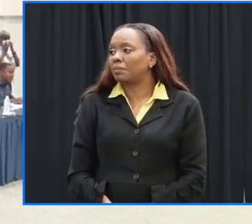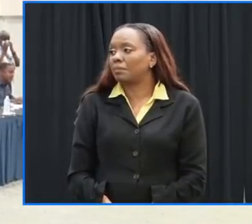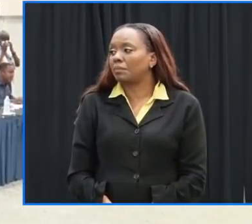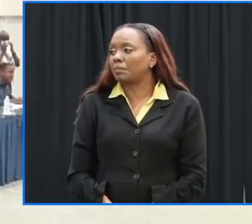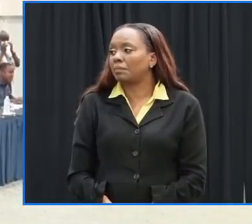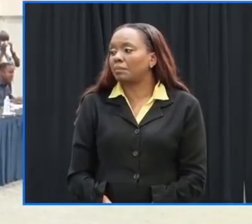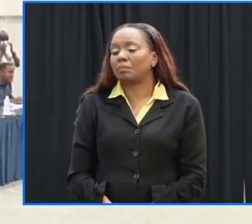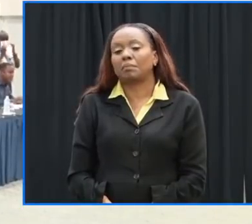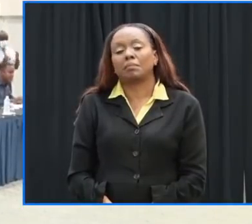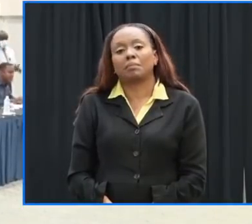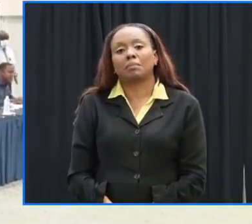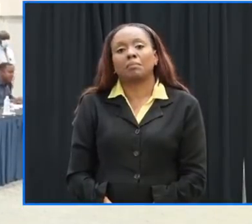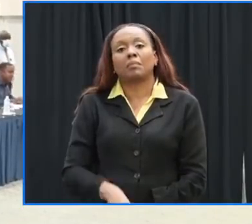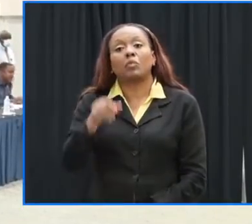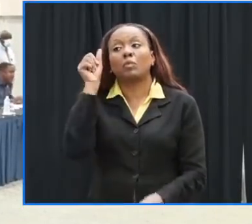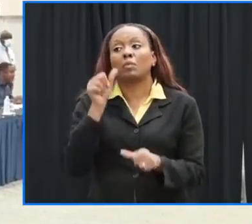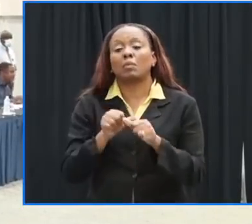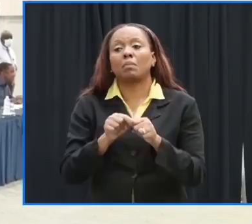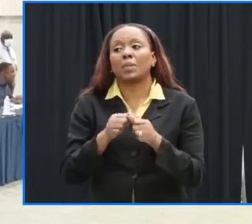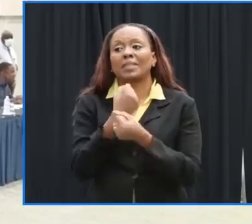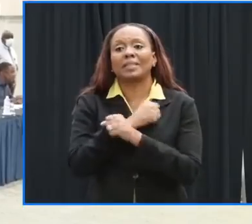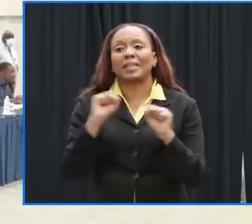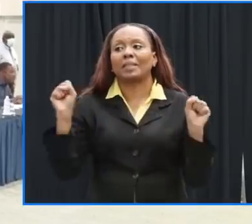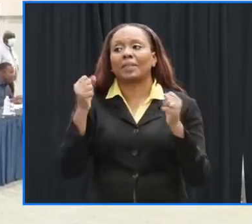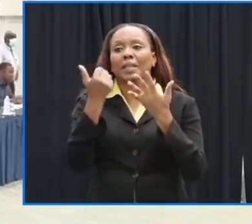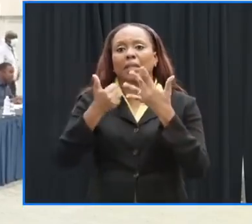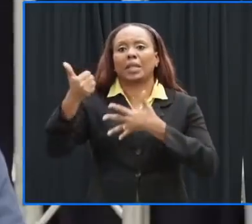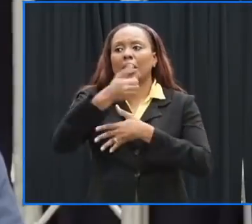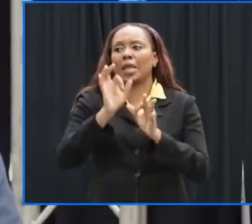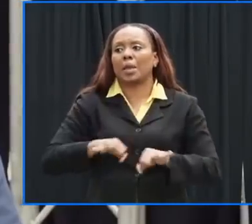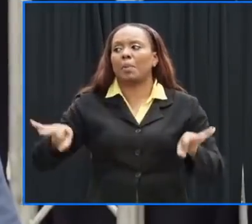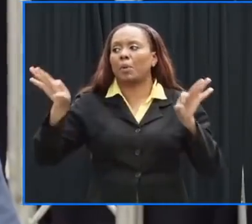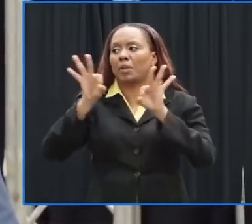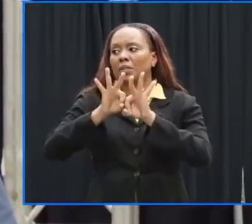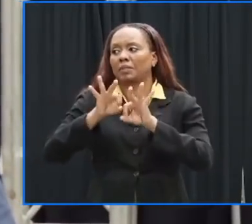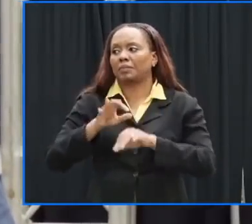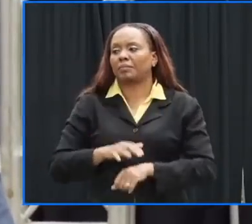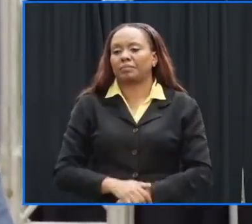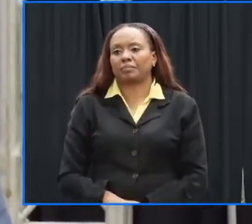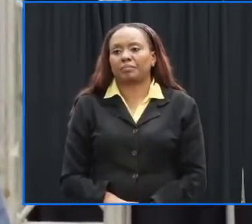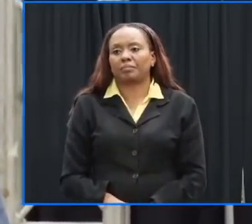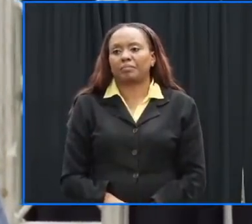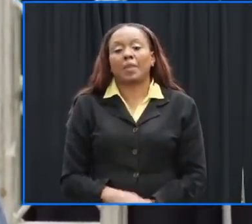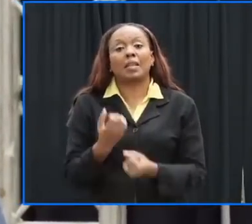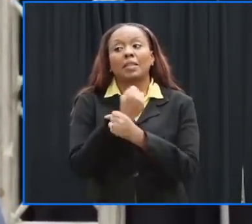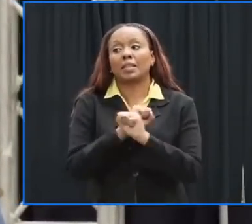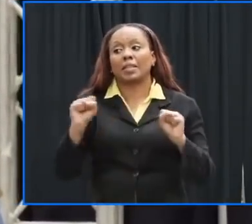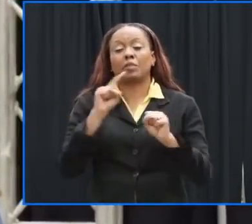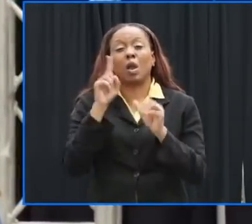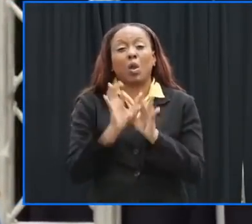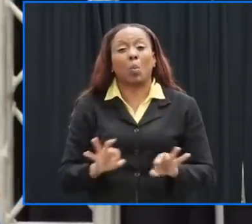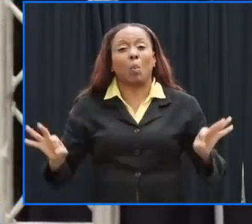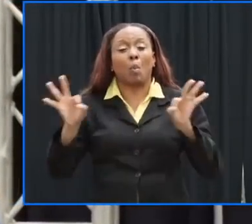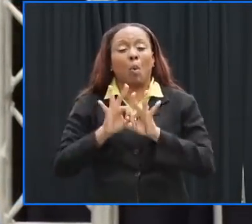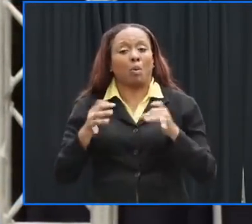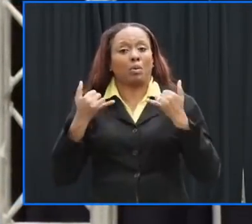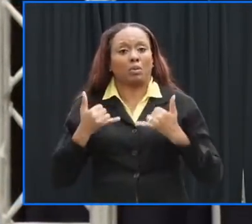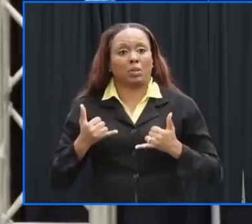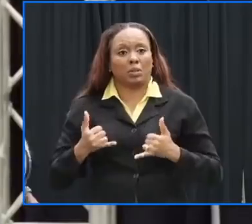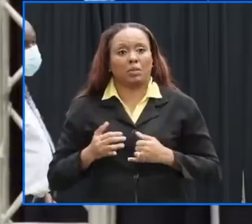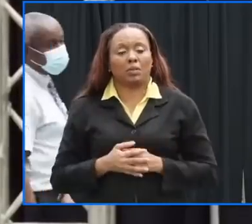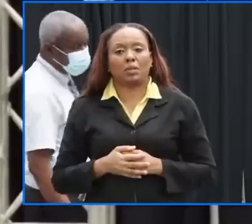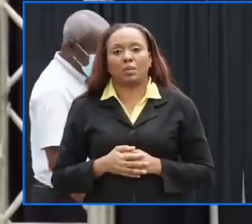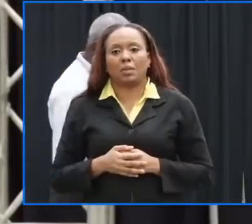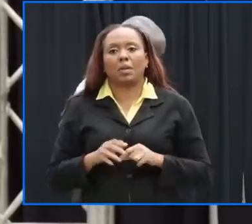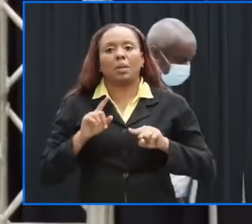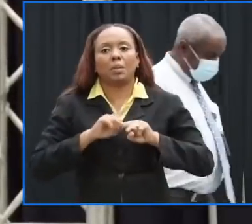right now safety and your safety is the focus of the government it's the reason we're doing everything that we're doing but we can only